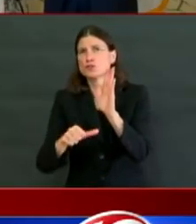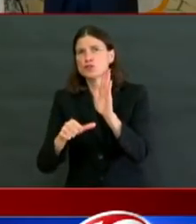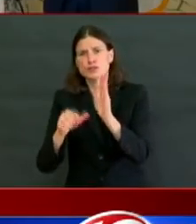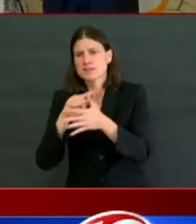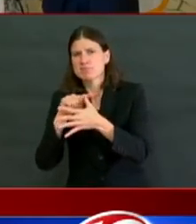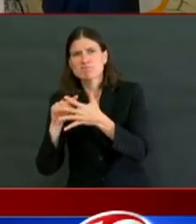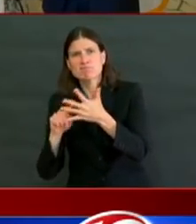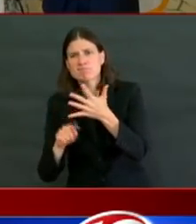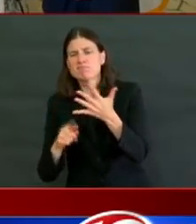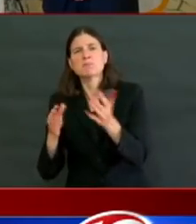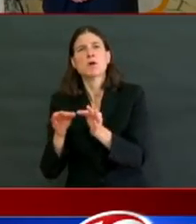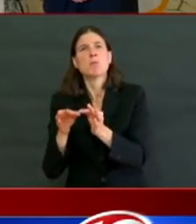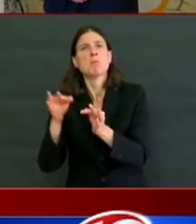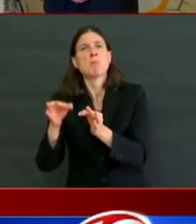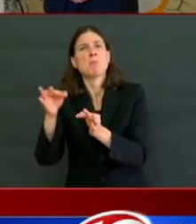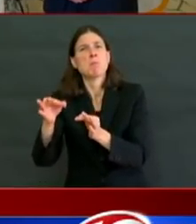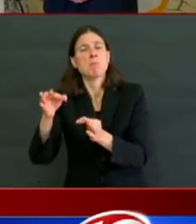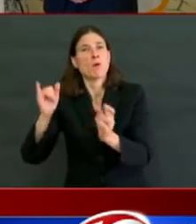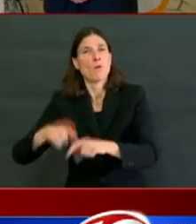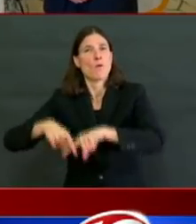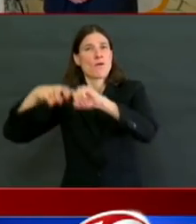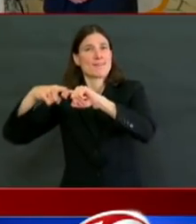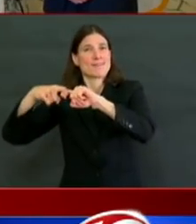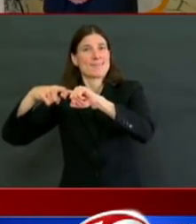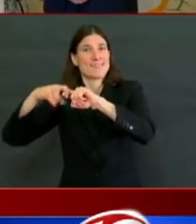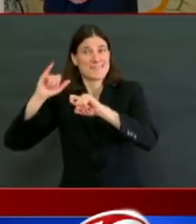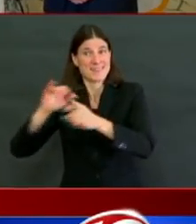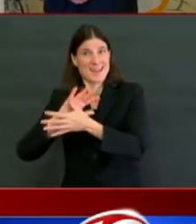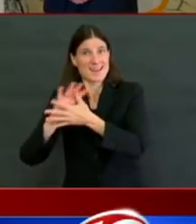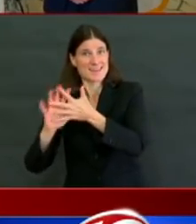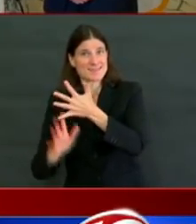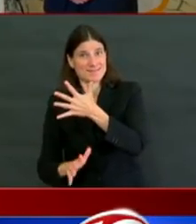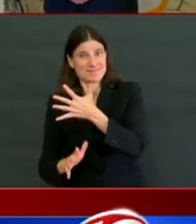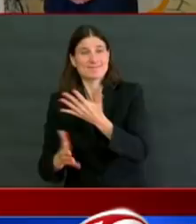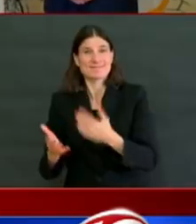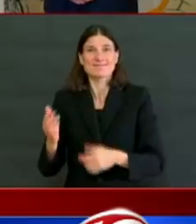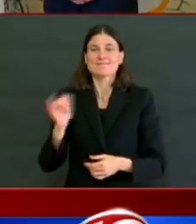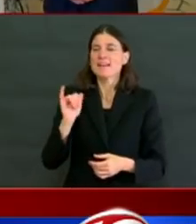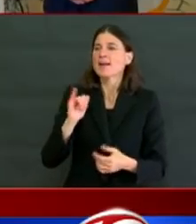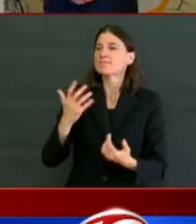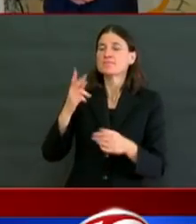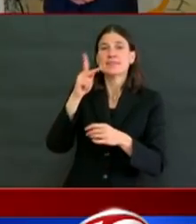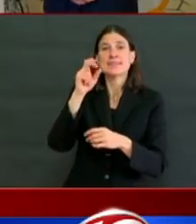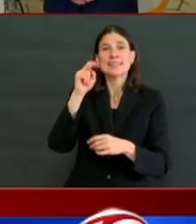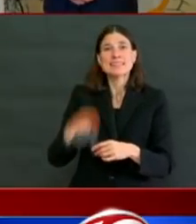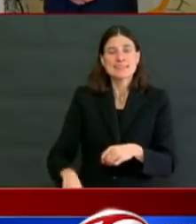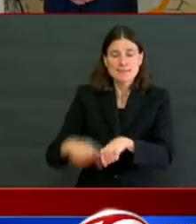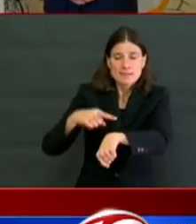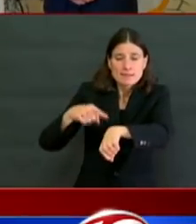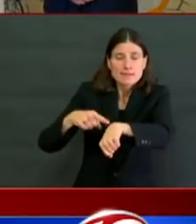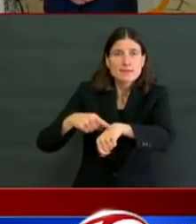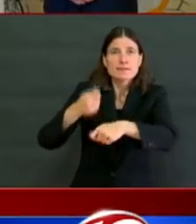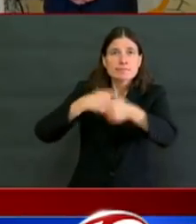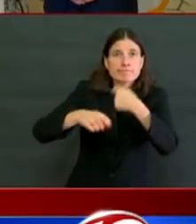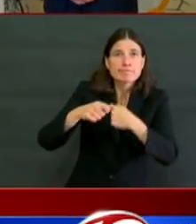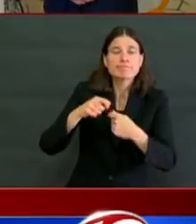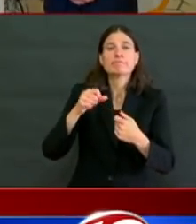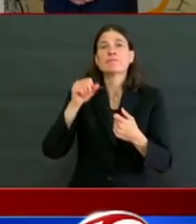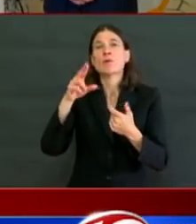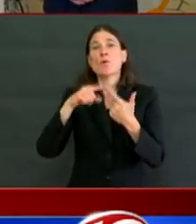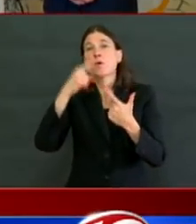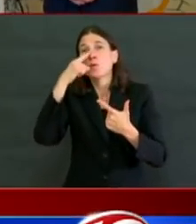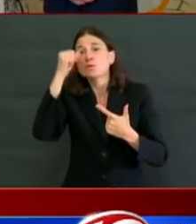procedures. That was necessary while they built up their capacity of PPE,